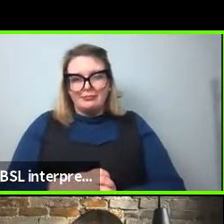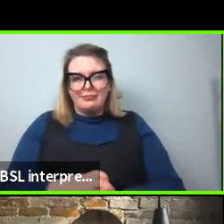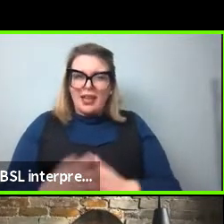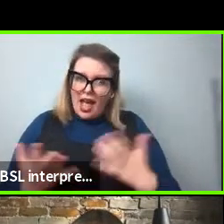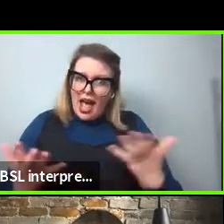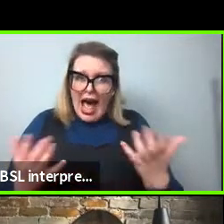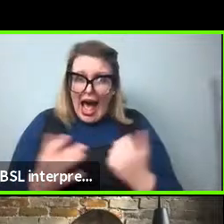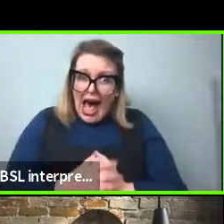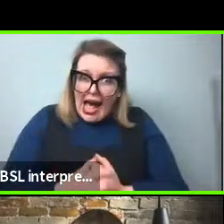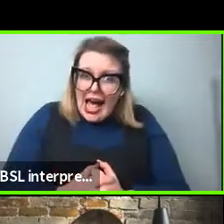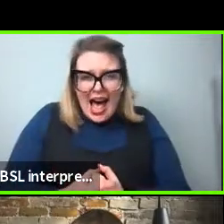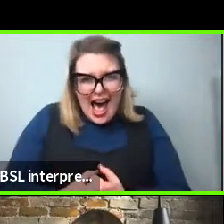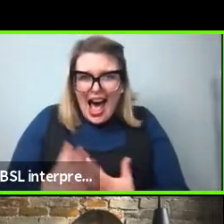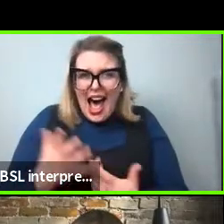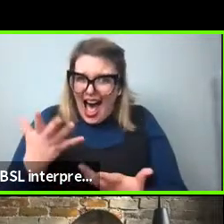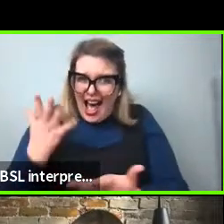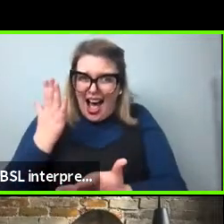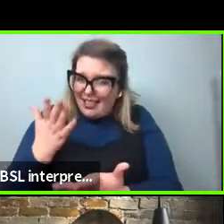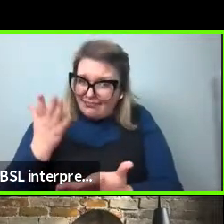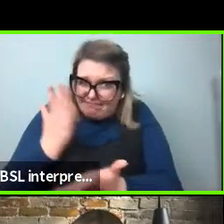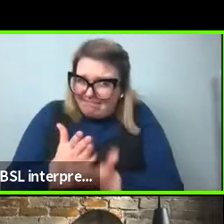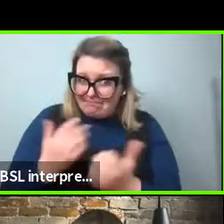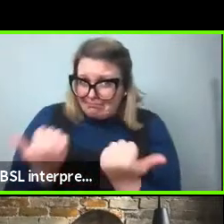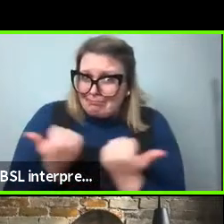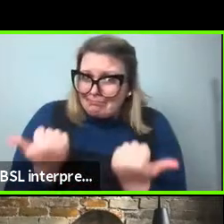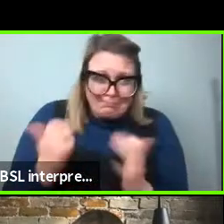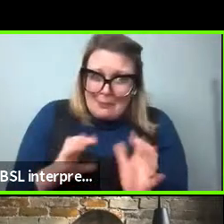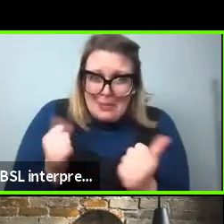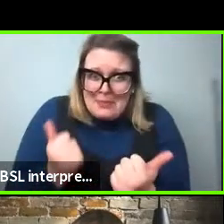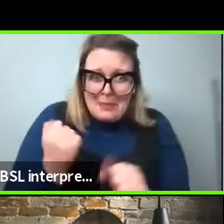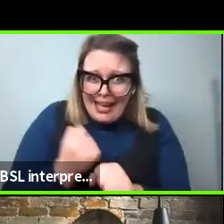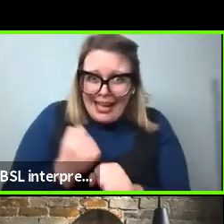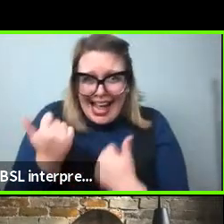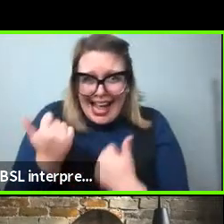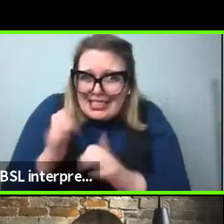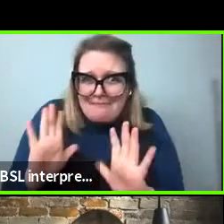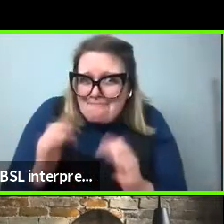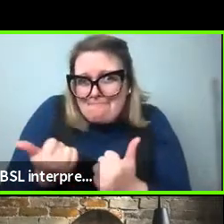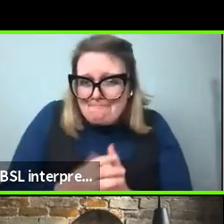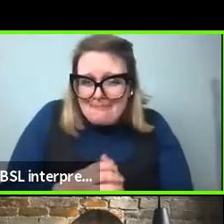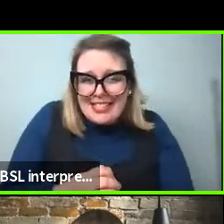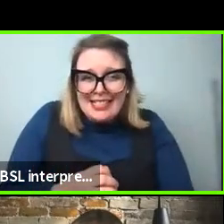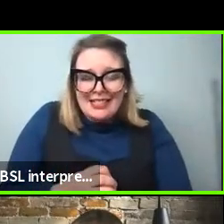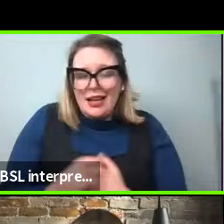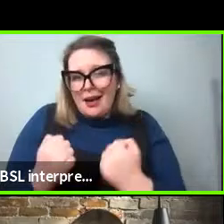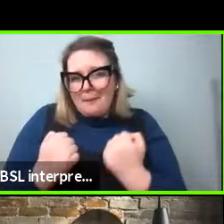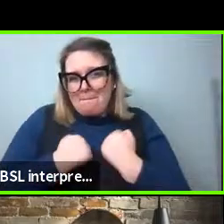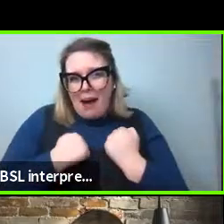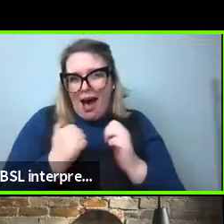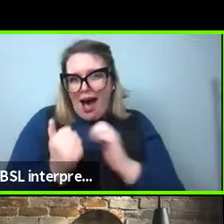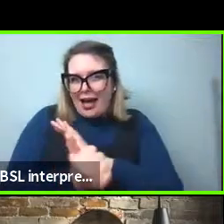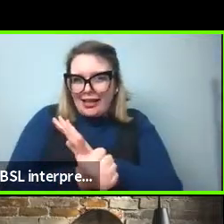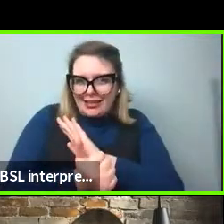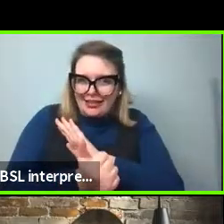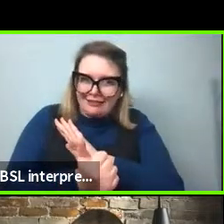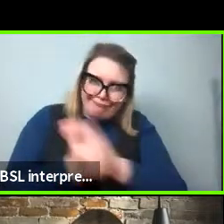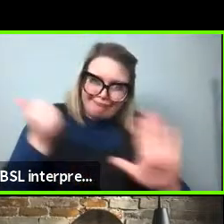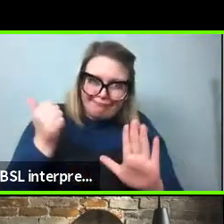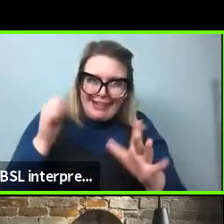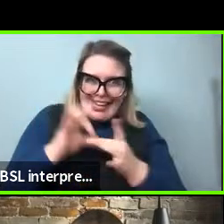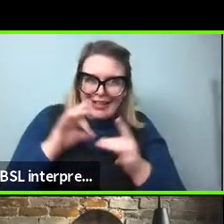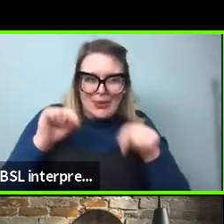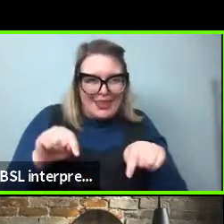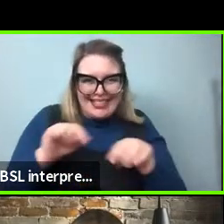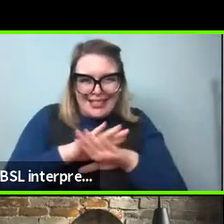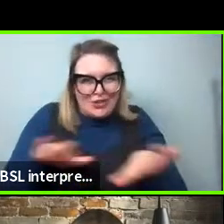But, you know, I'm gonna, there's a, there's a, my, my expertise in this project isn't